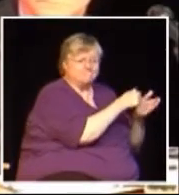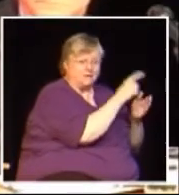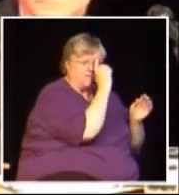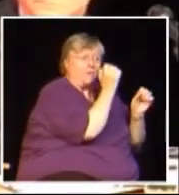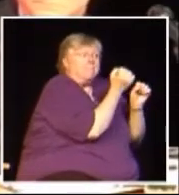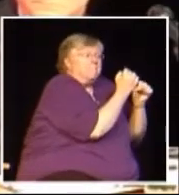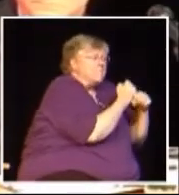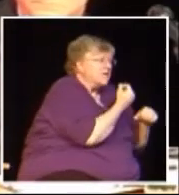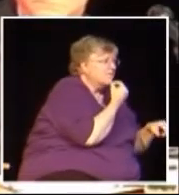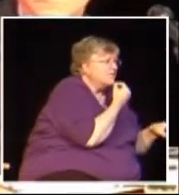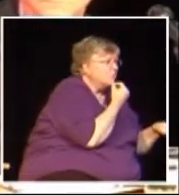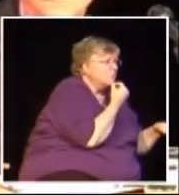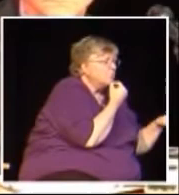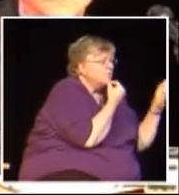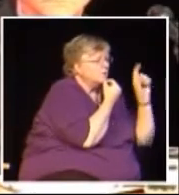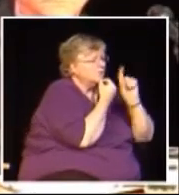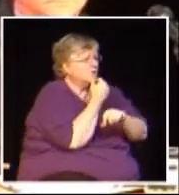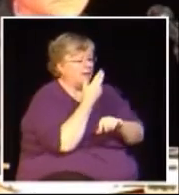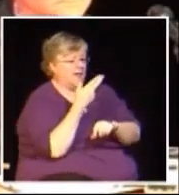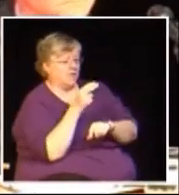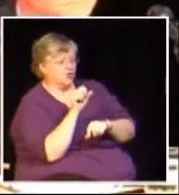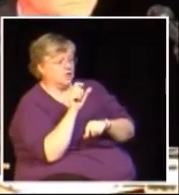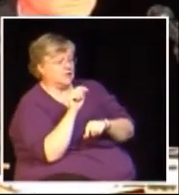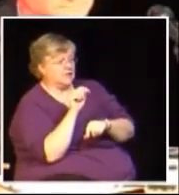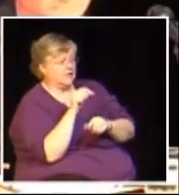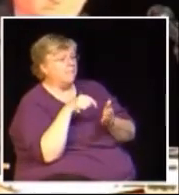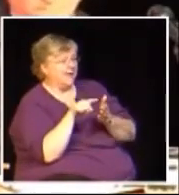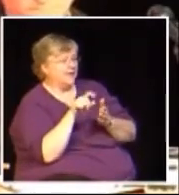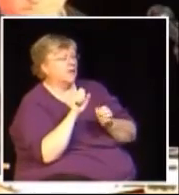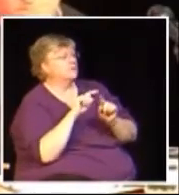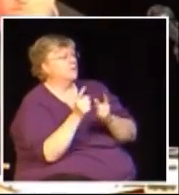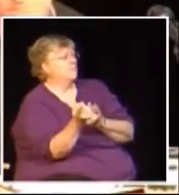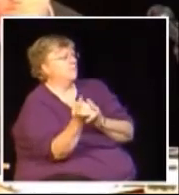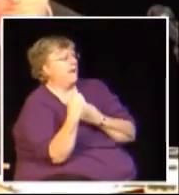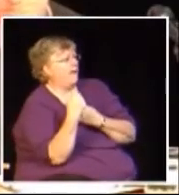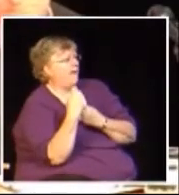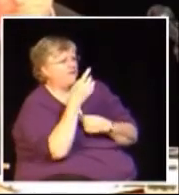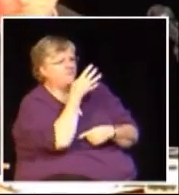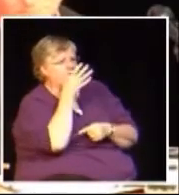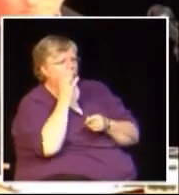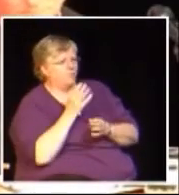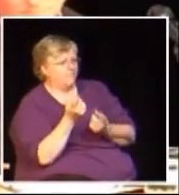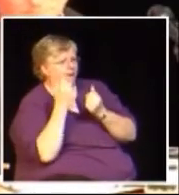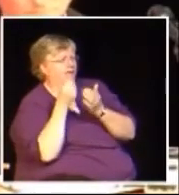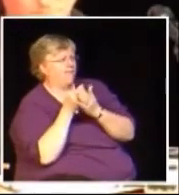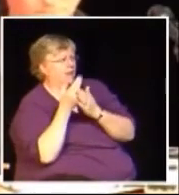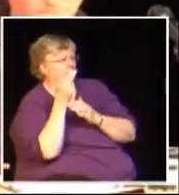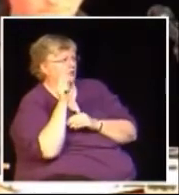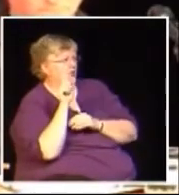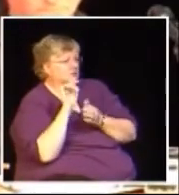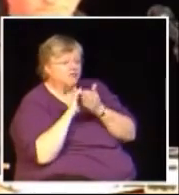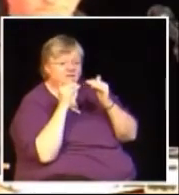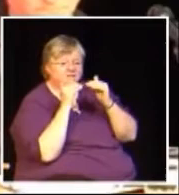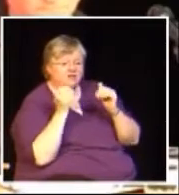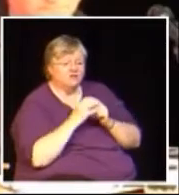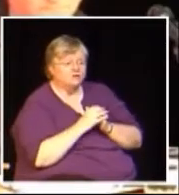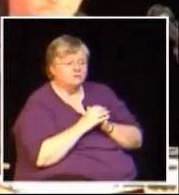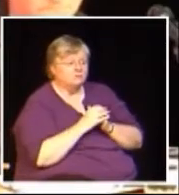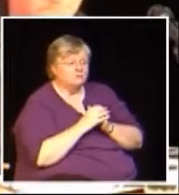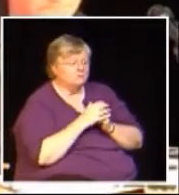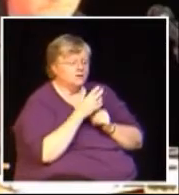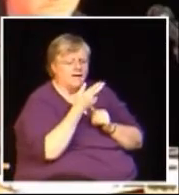to produce it. And under the HST the farmers get the HST refunded on the input costs of farm production. That's fair.